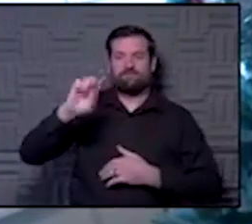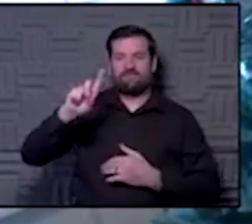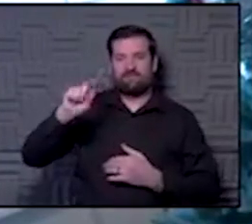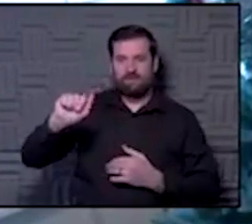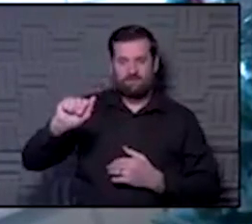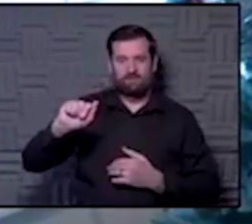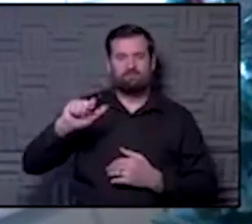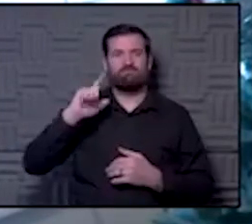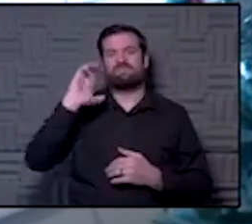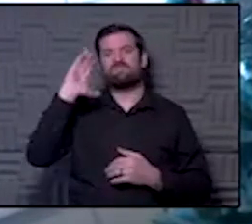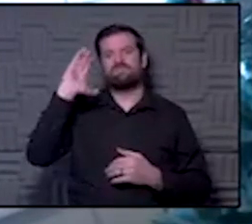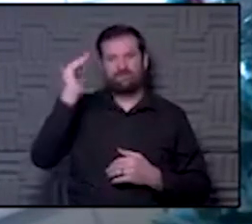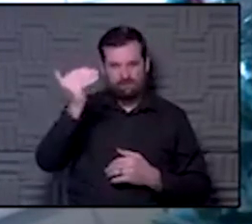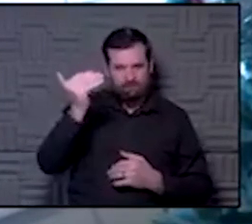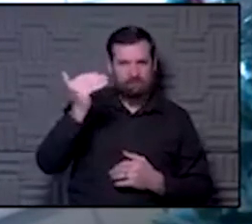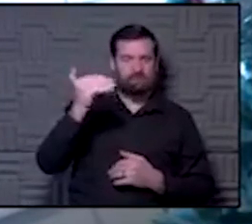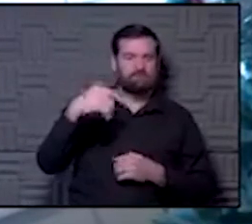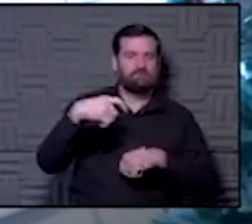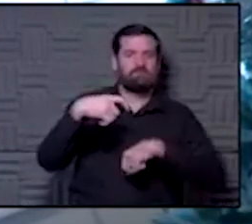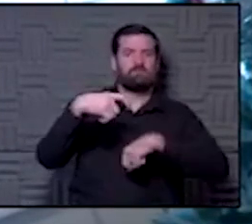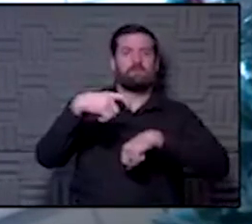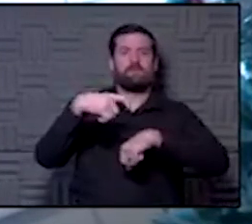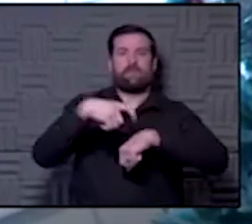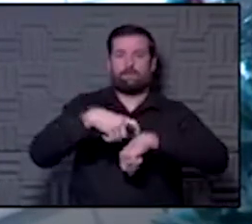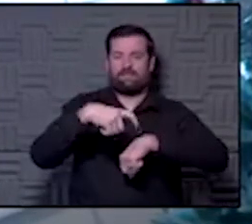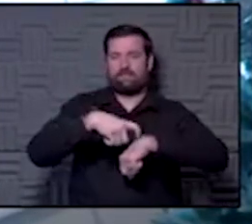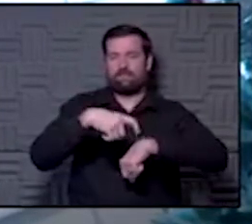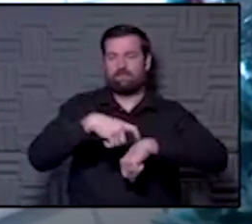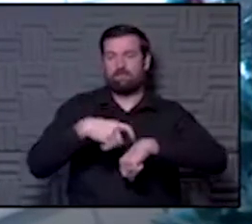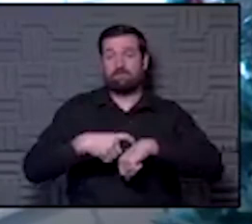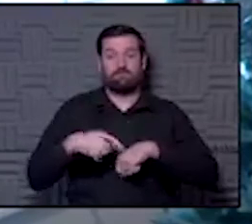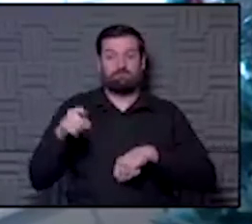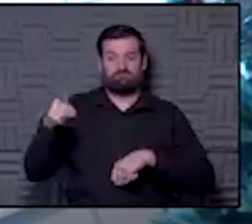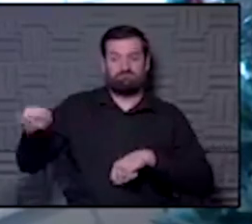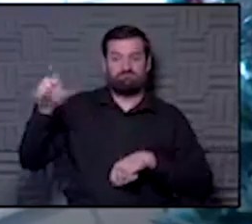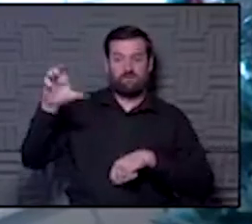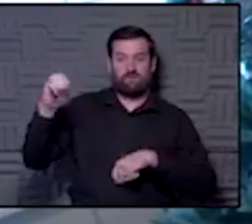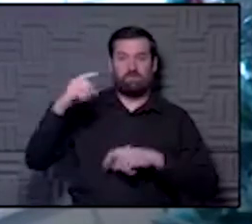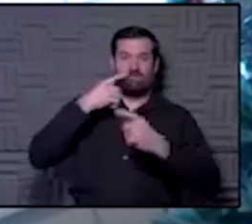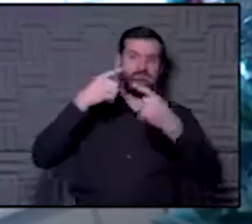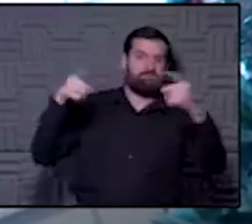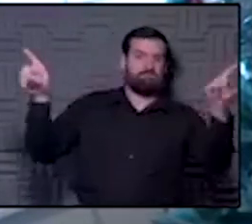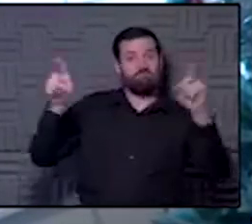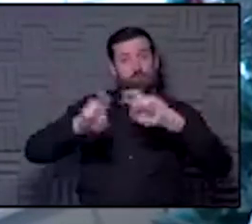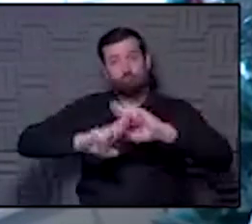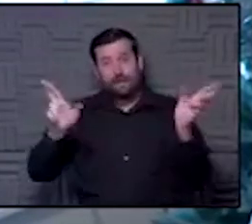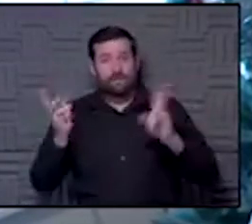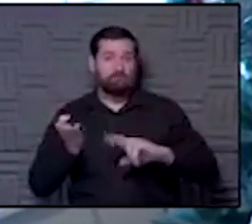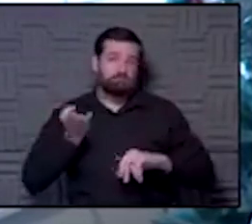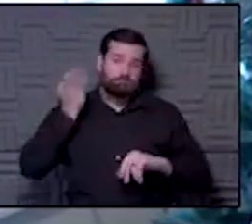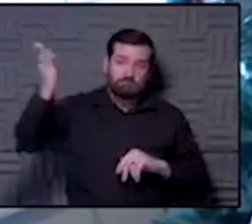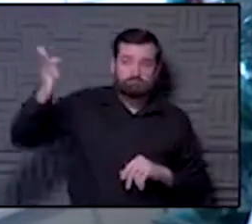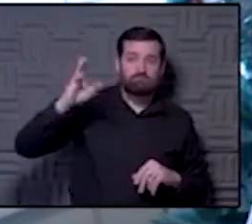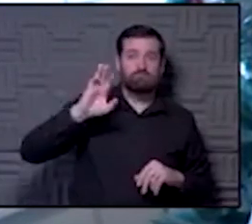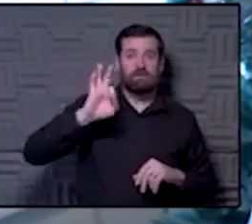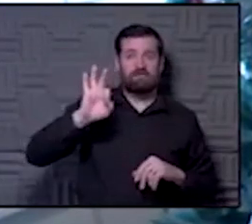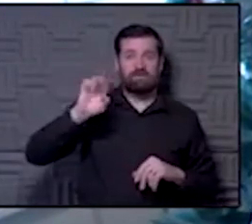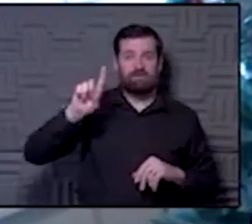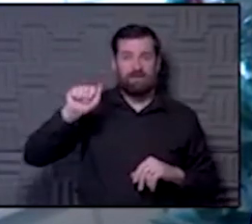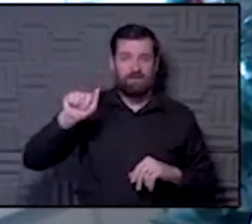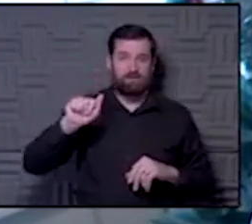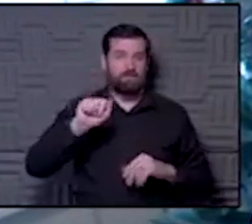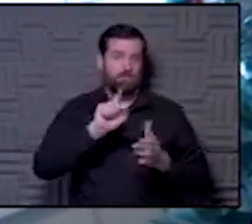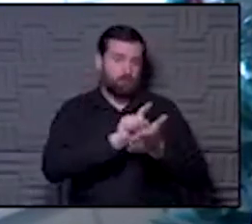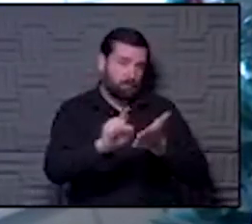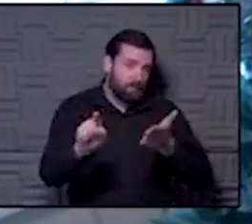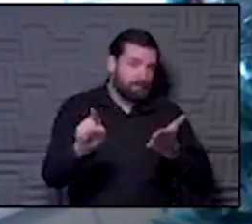like the timing has been, you know, the company announces that we're ready to submit to the FDA. A week or two goes by, the FDA